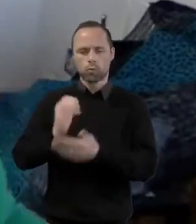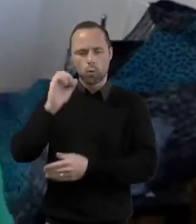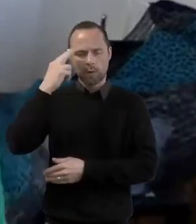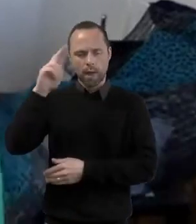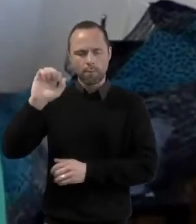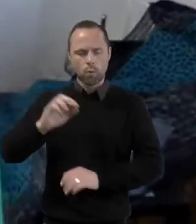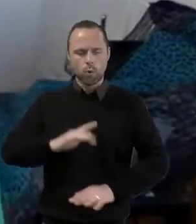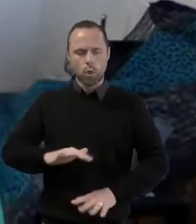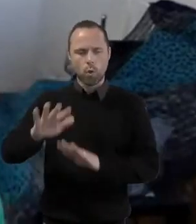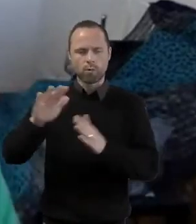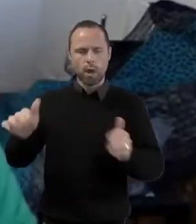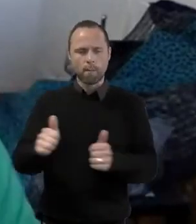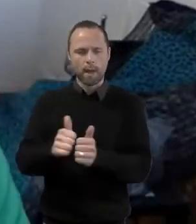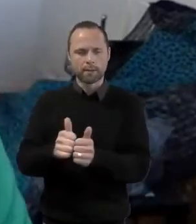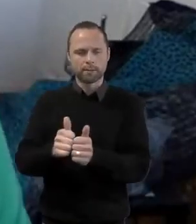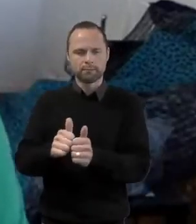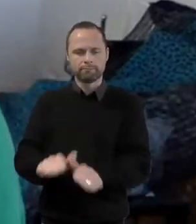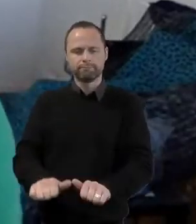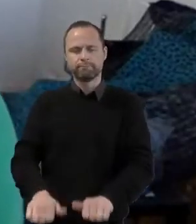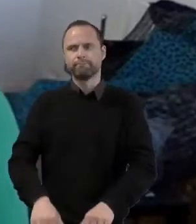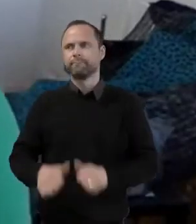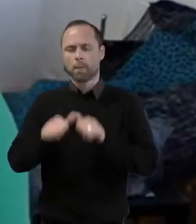Amen. Amen.